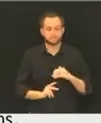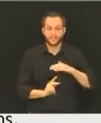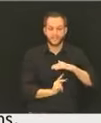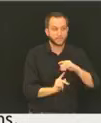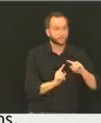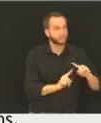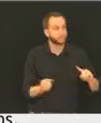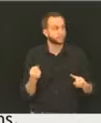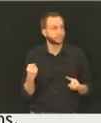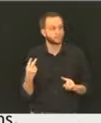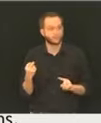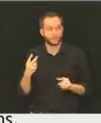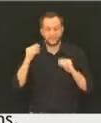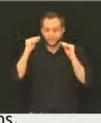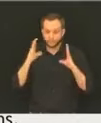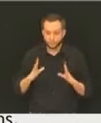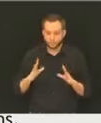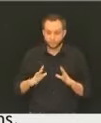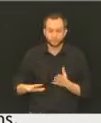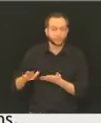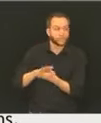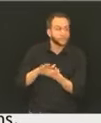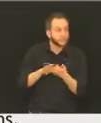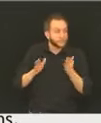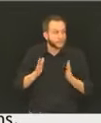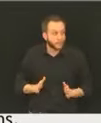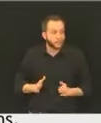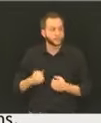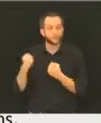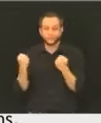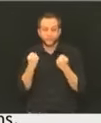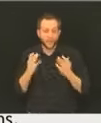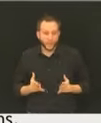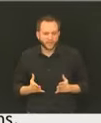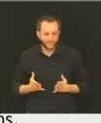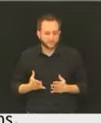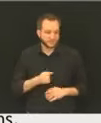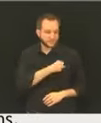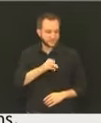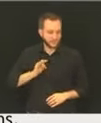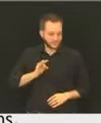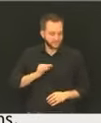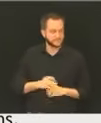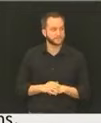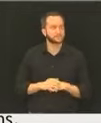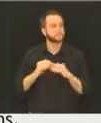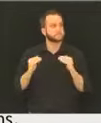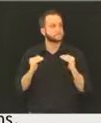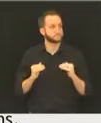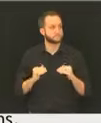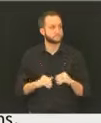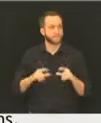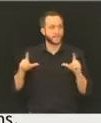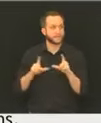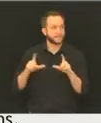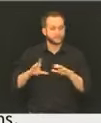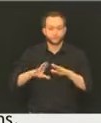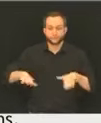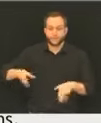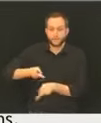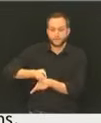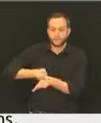custodians, drivers, and other staff. Our licensed child care workers, including custodians,